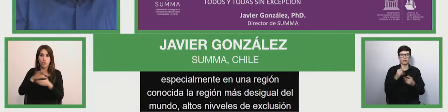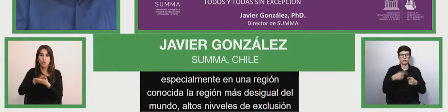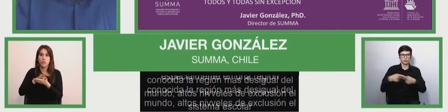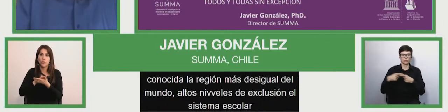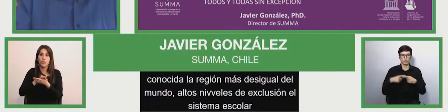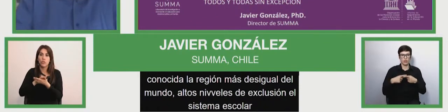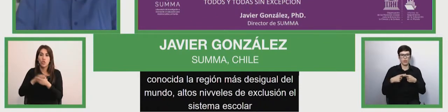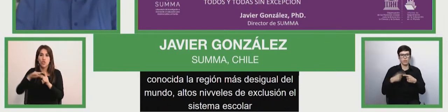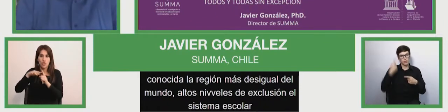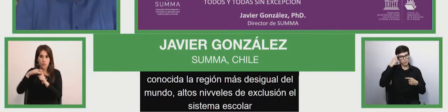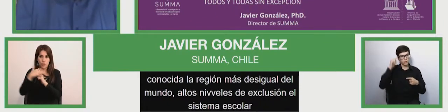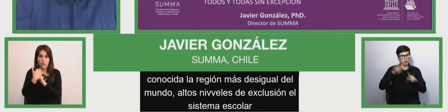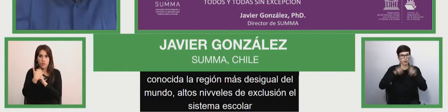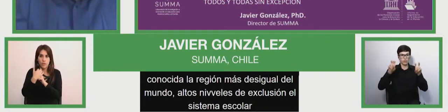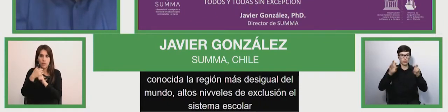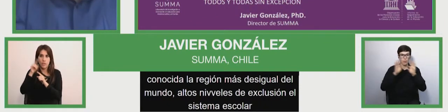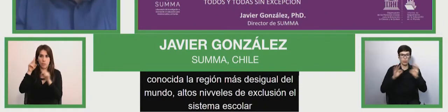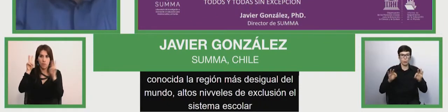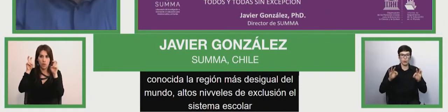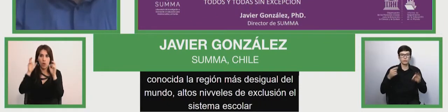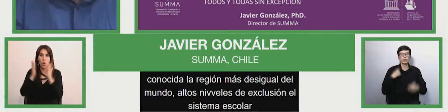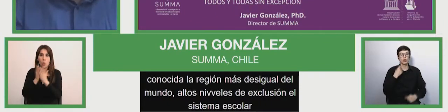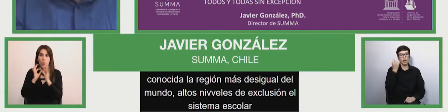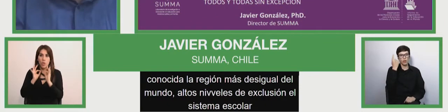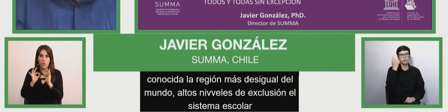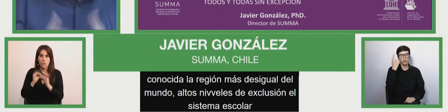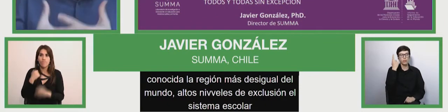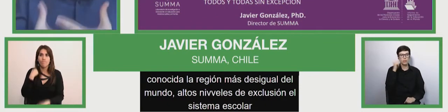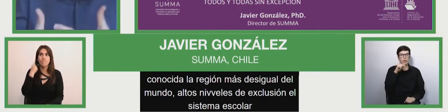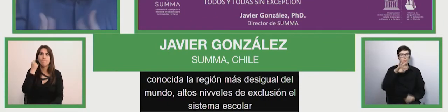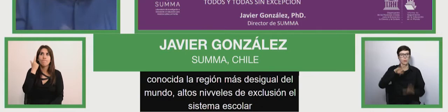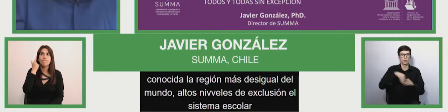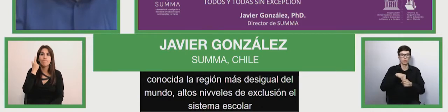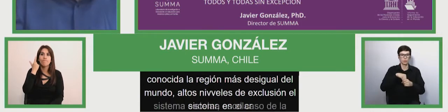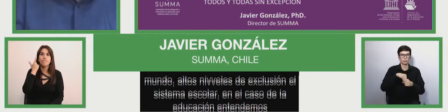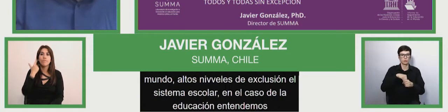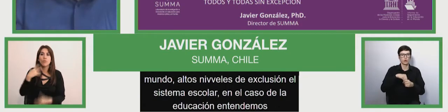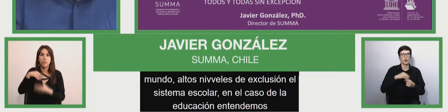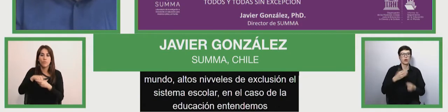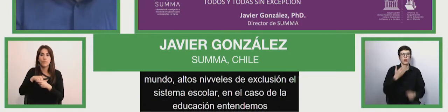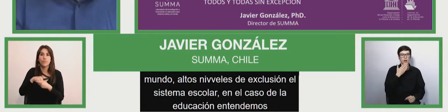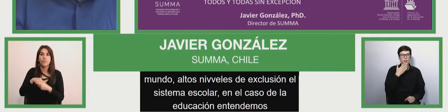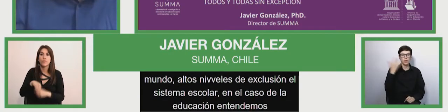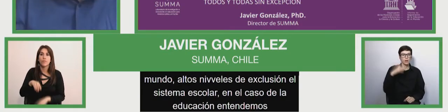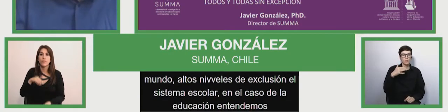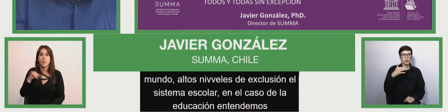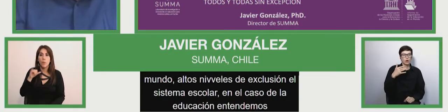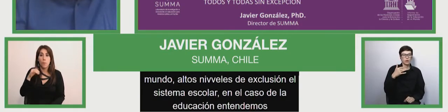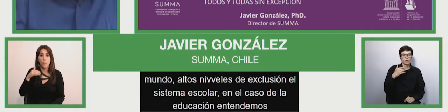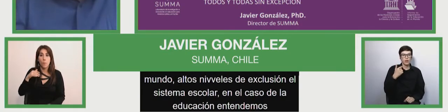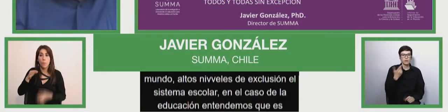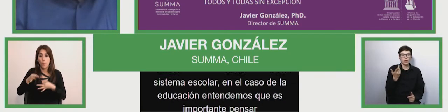understand inclusion and we have a definition how we understand inclusion.